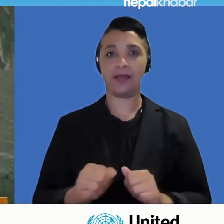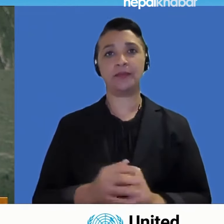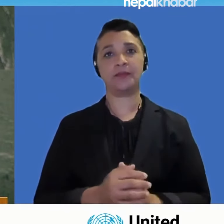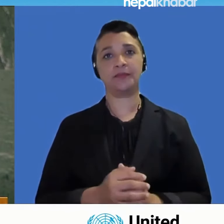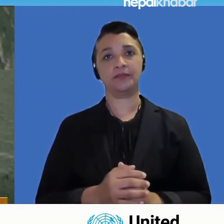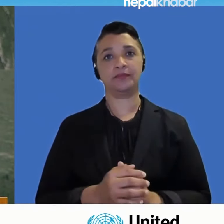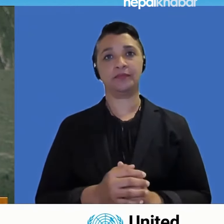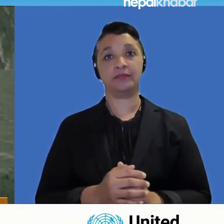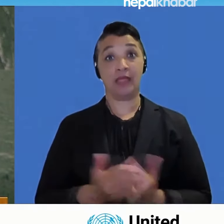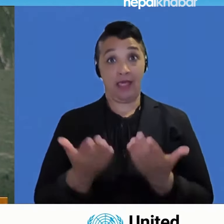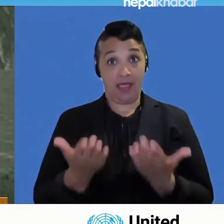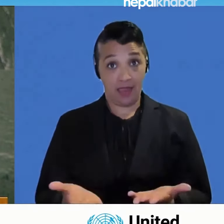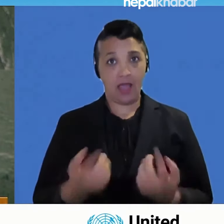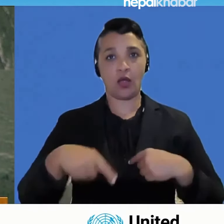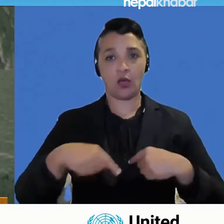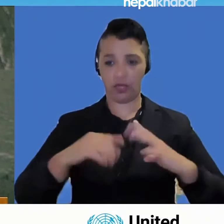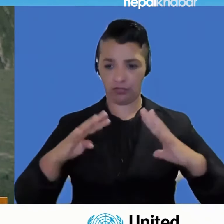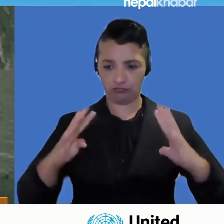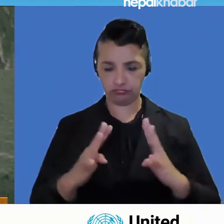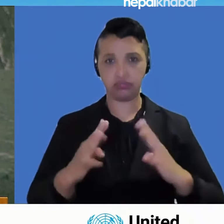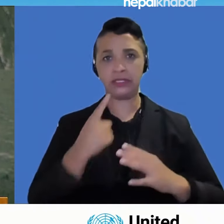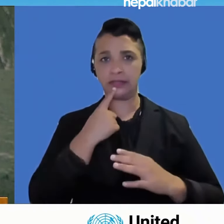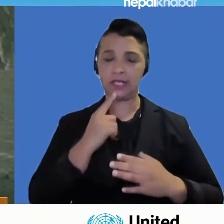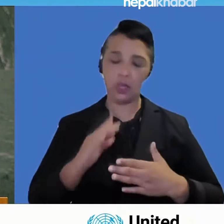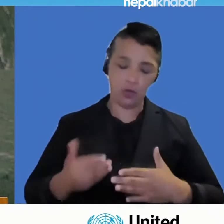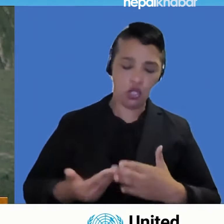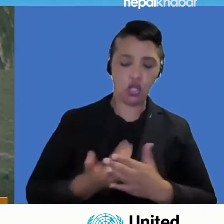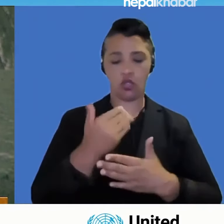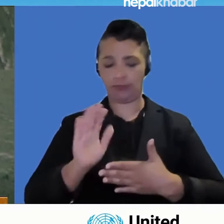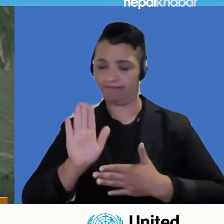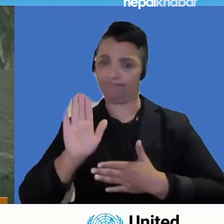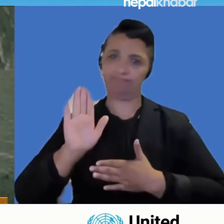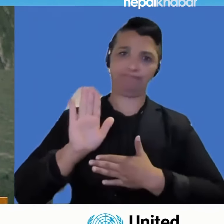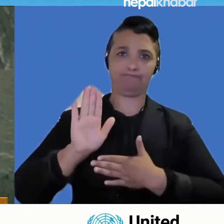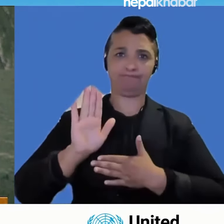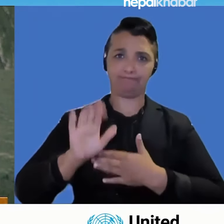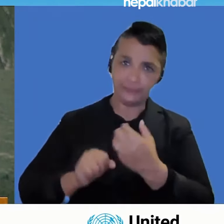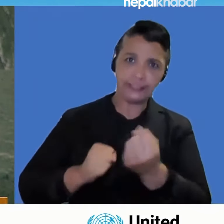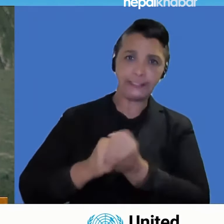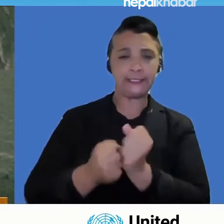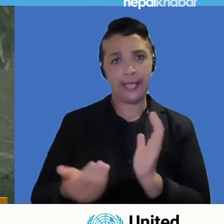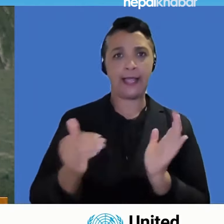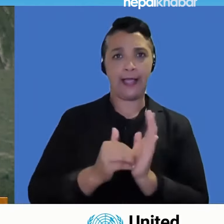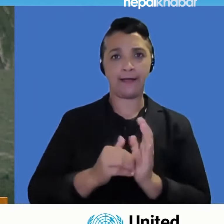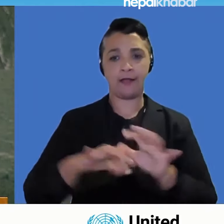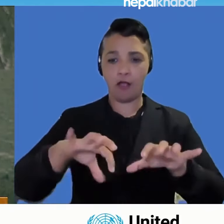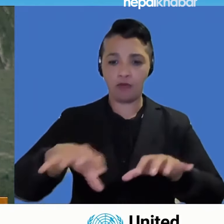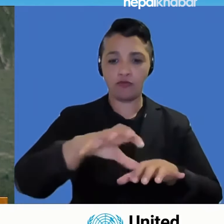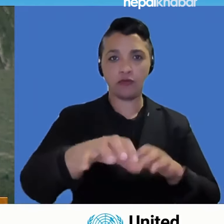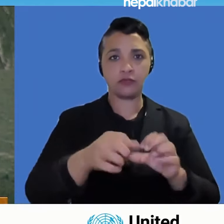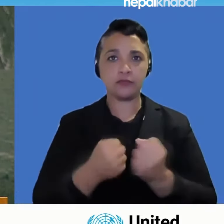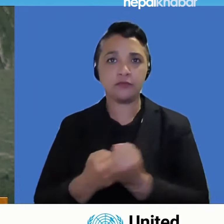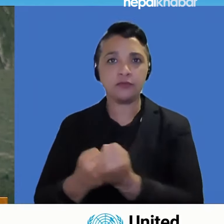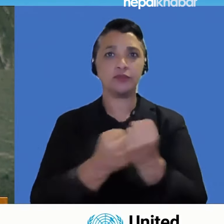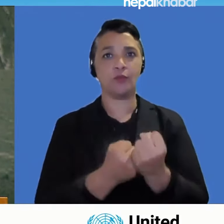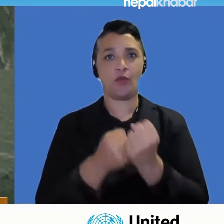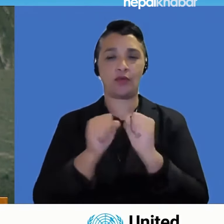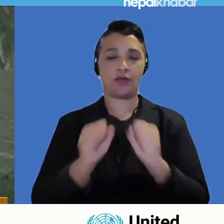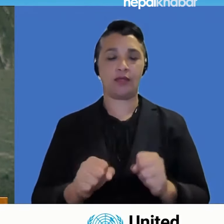multilateralism putting the UN at its core. We equally welcome the adoption of